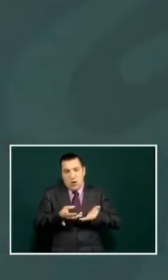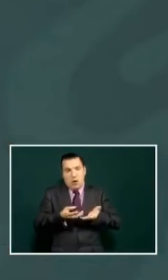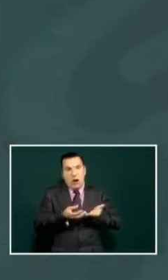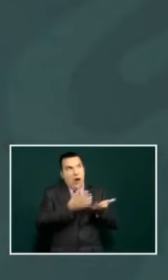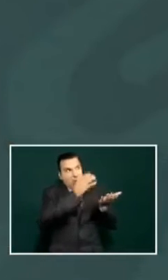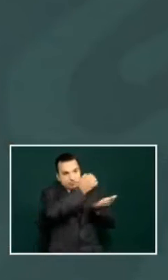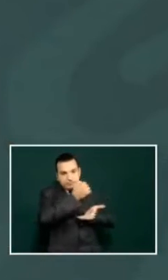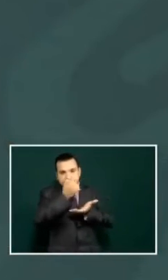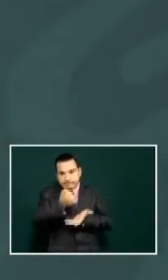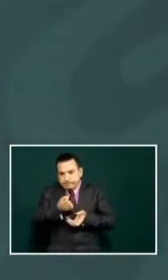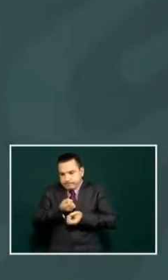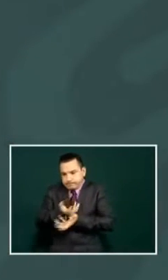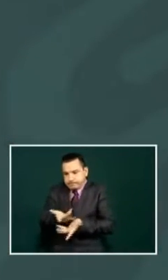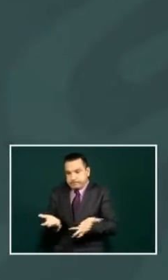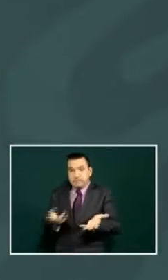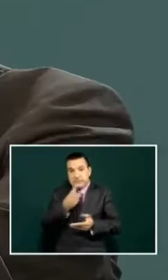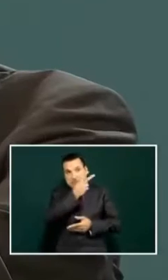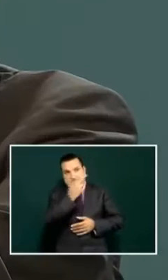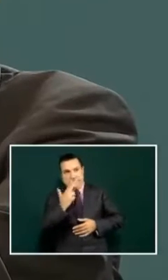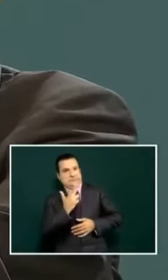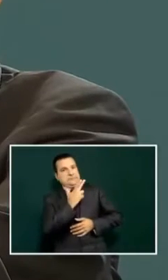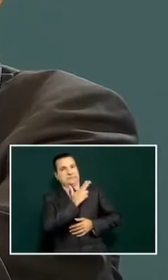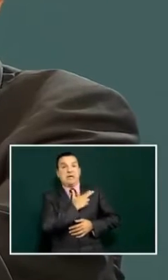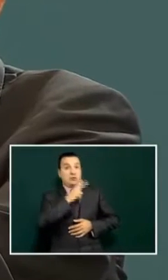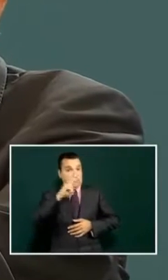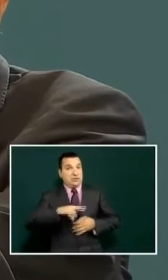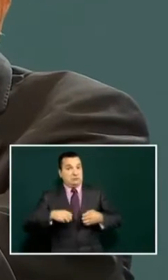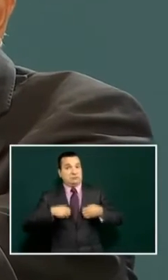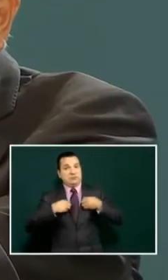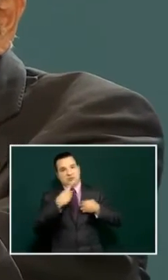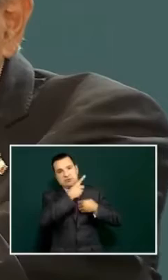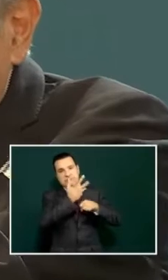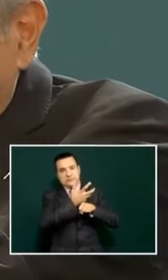they are heroes and now